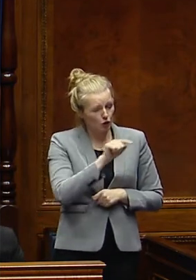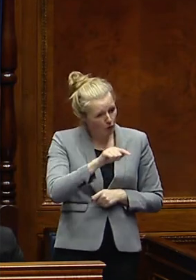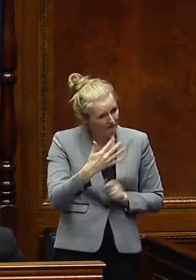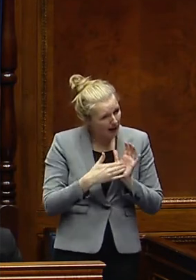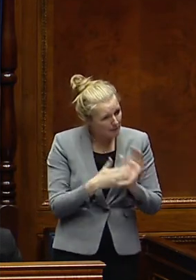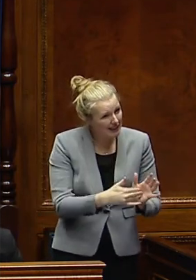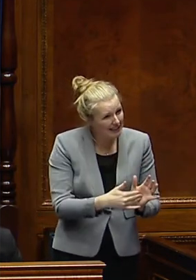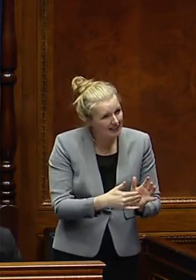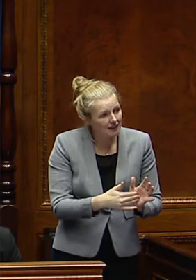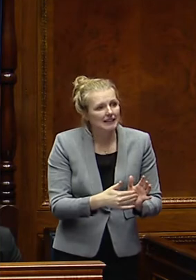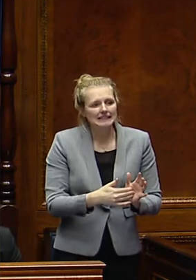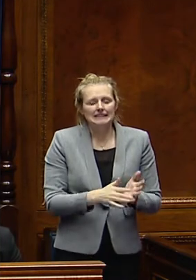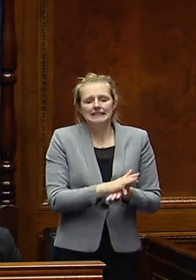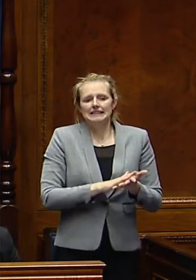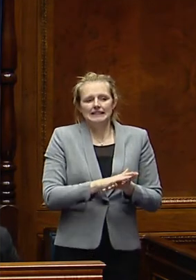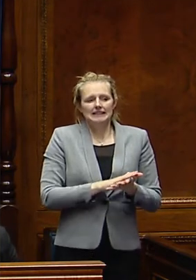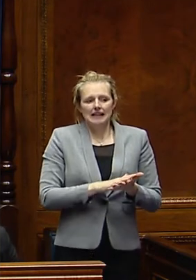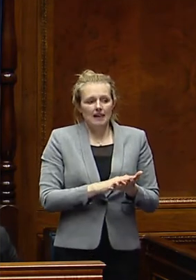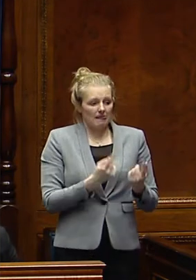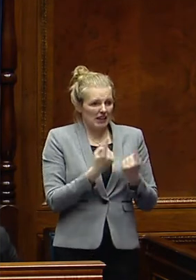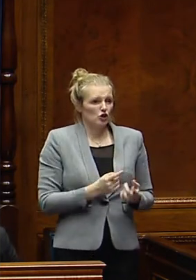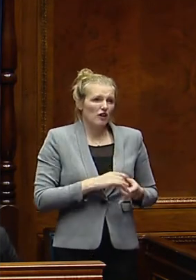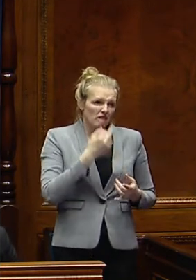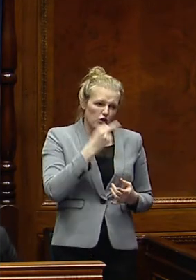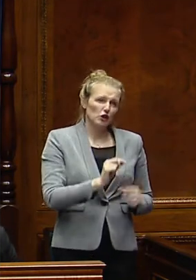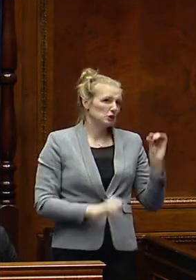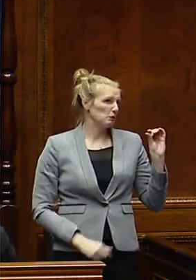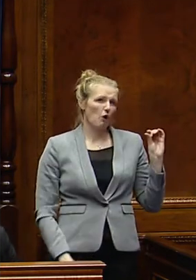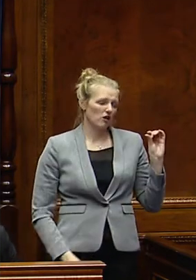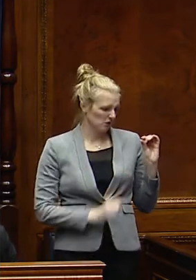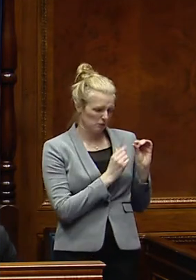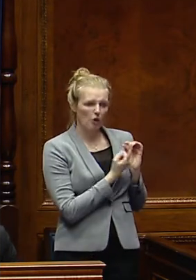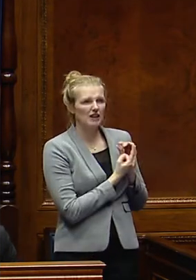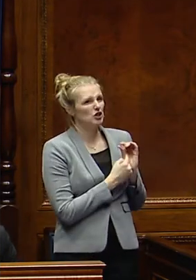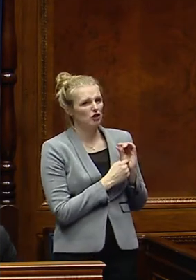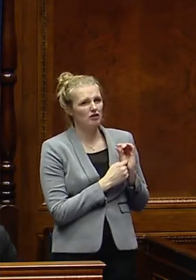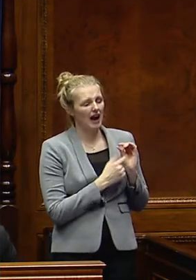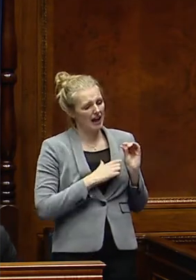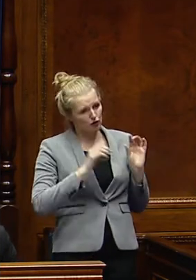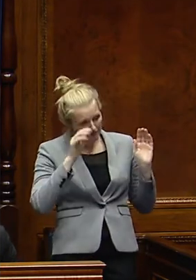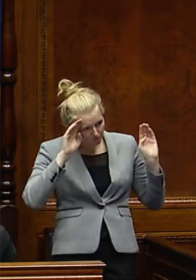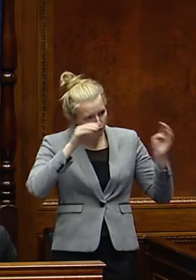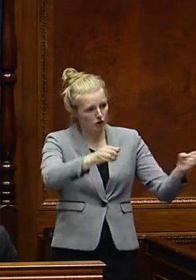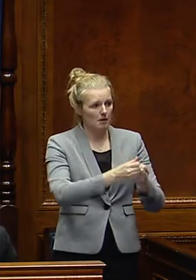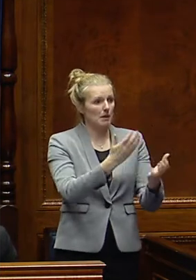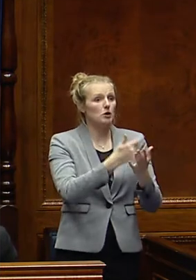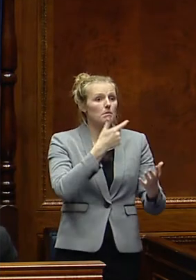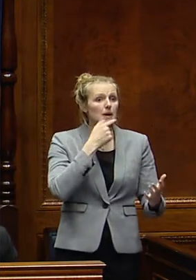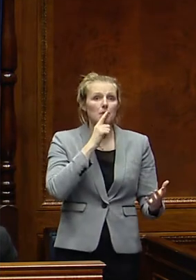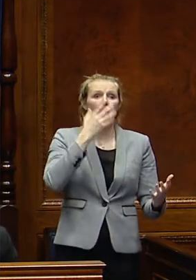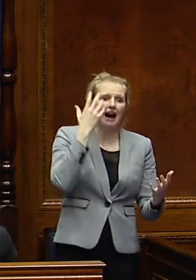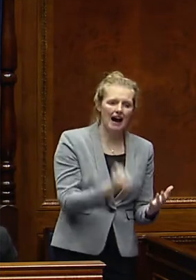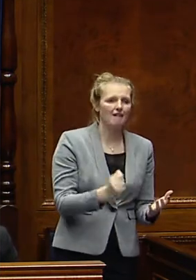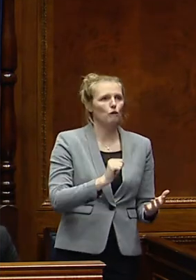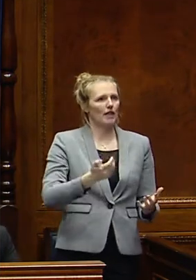which in many ways outstripped the issue around benefit fraud. I think that's where my focus needs to be. I'm about protecting the most vulnerable,